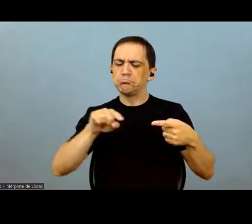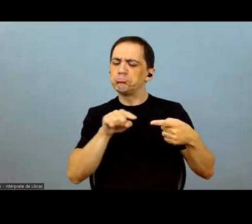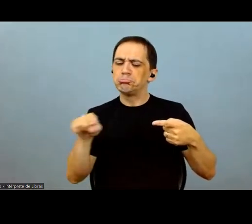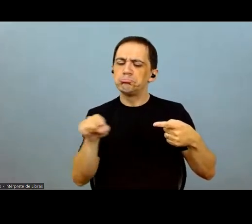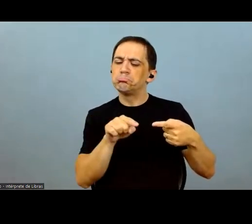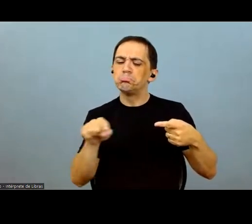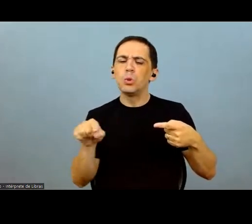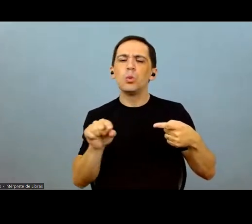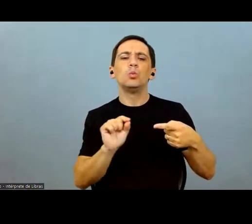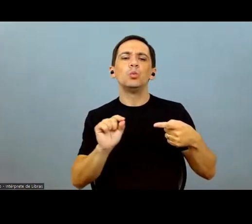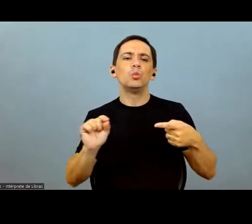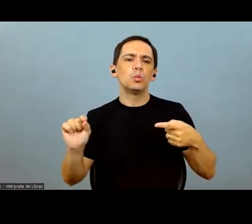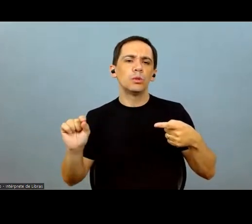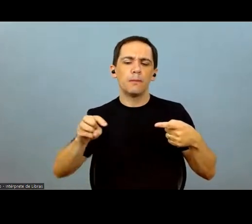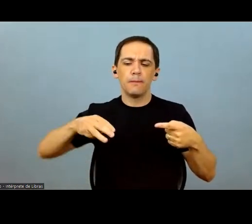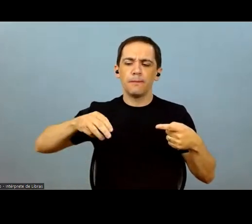in each scenario?